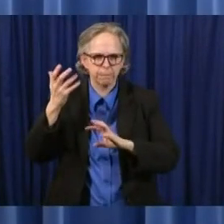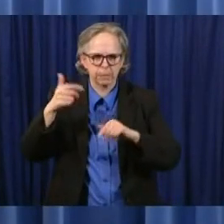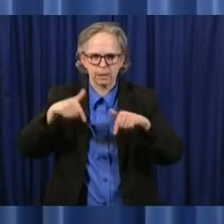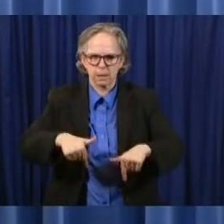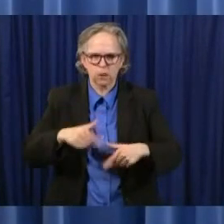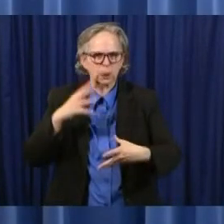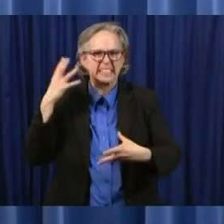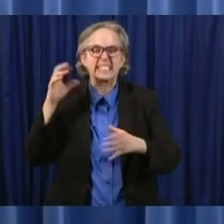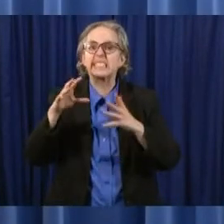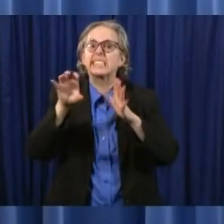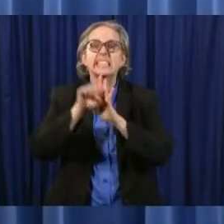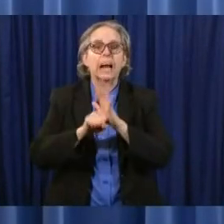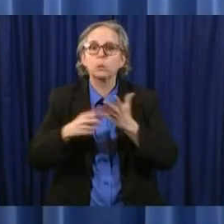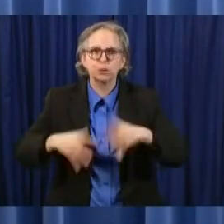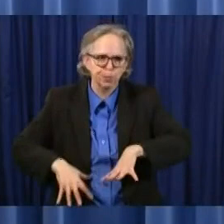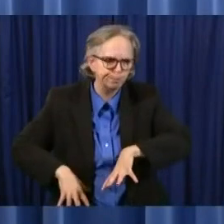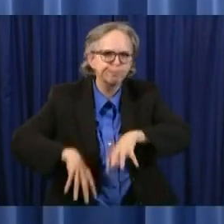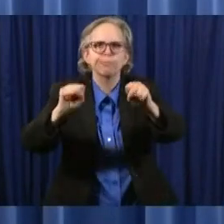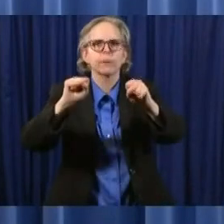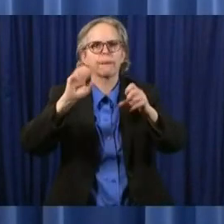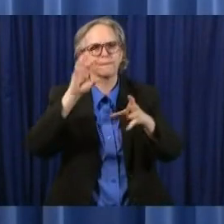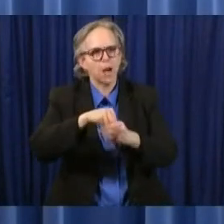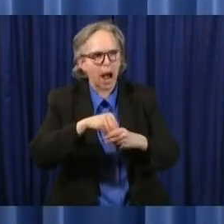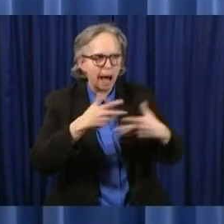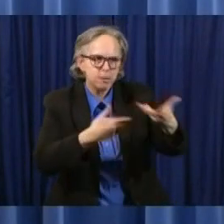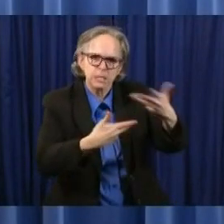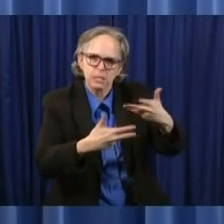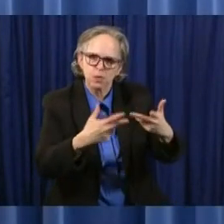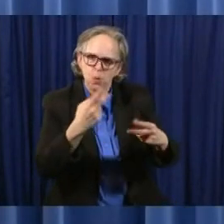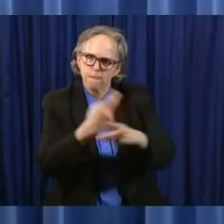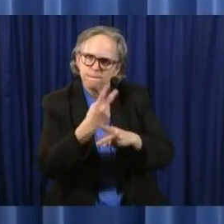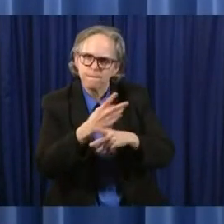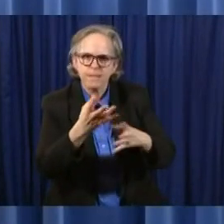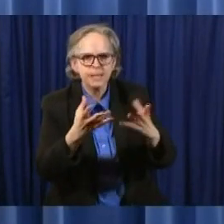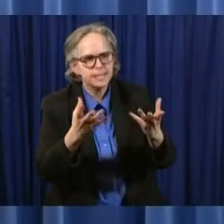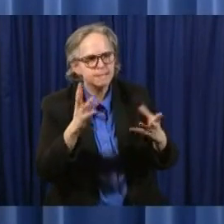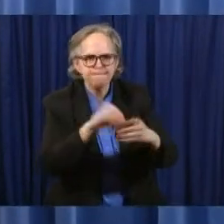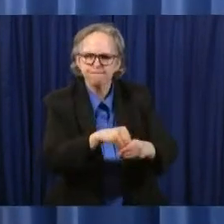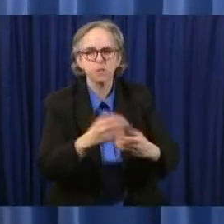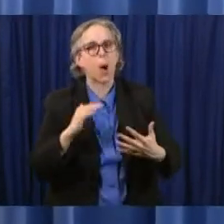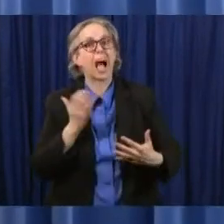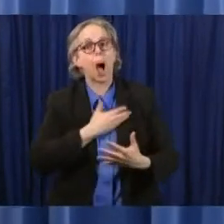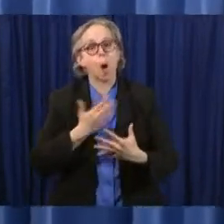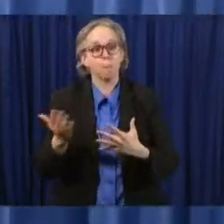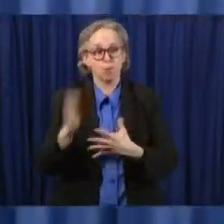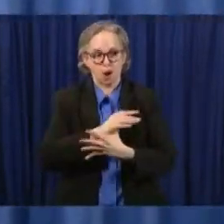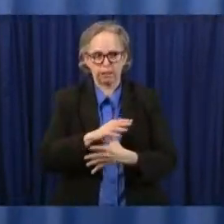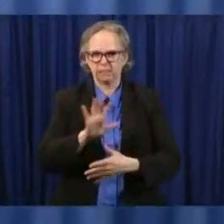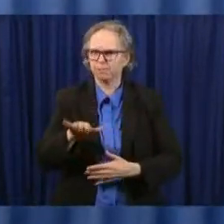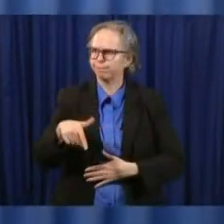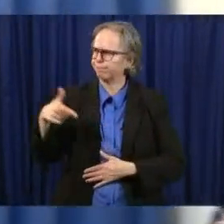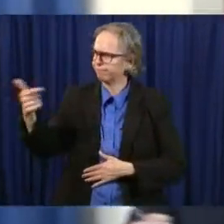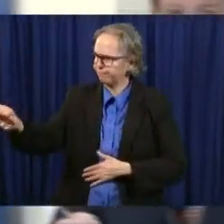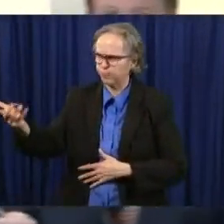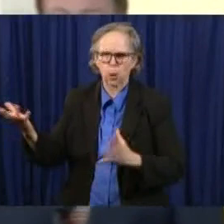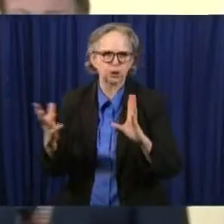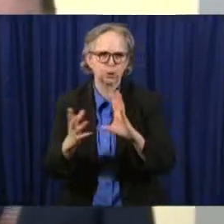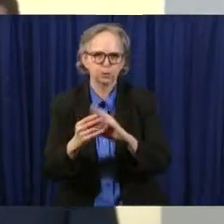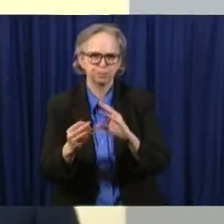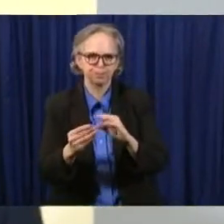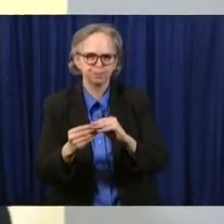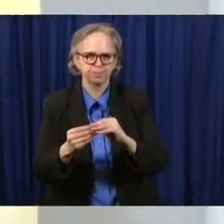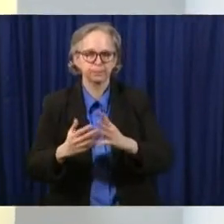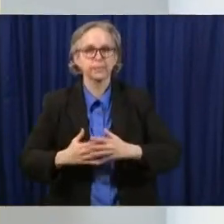help and we're going to continue to do it is a top priority governor can i add one one point to that that um under our under